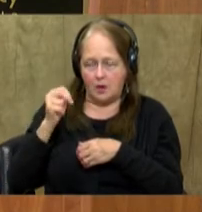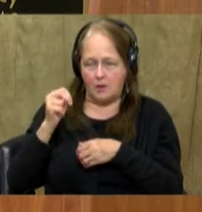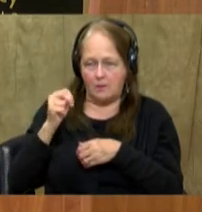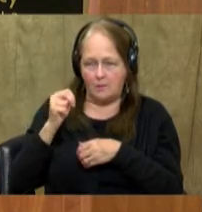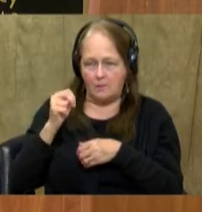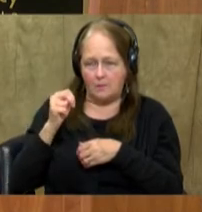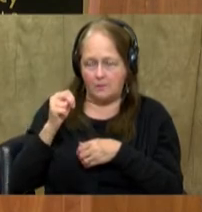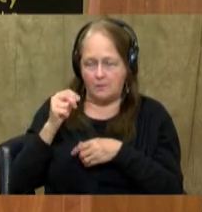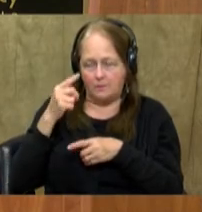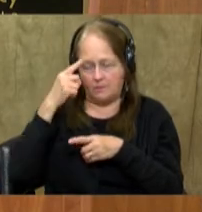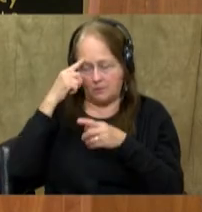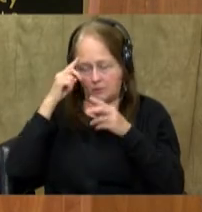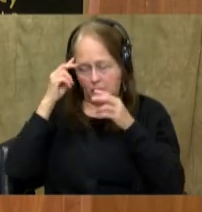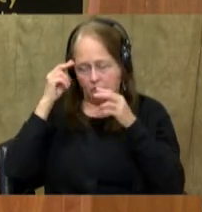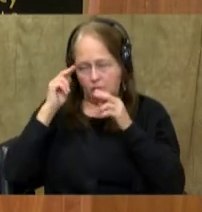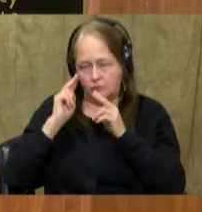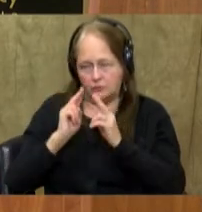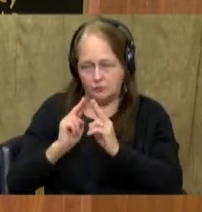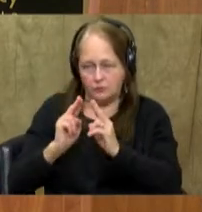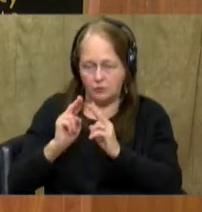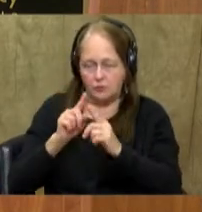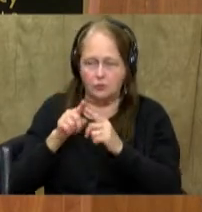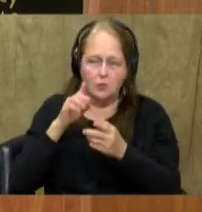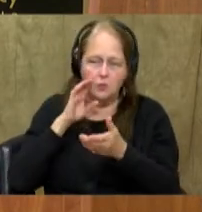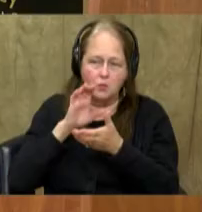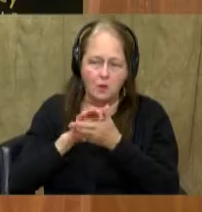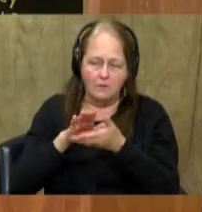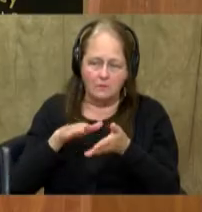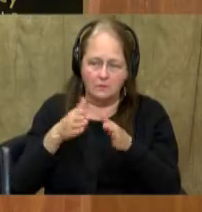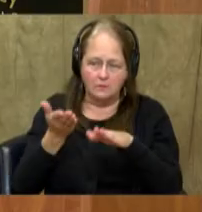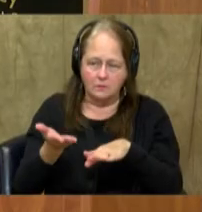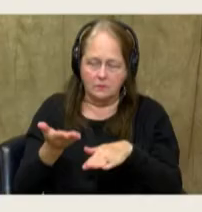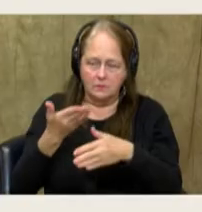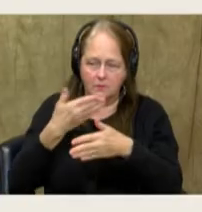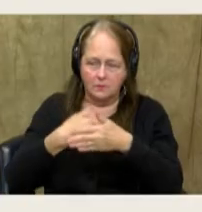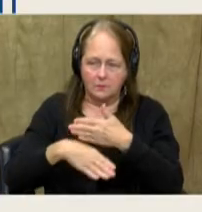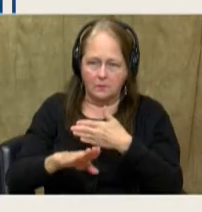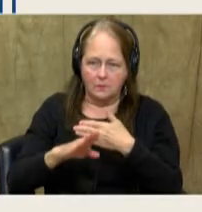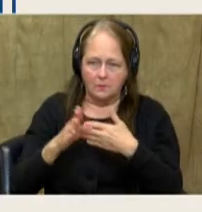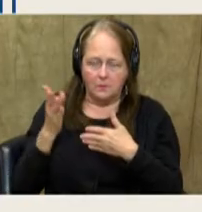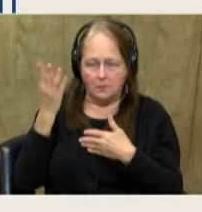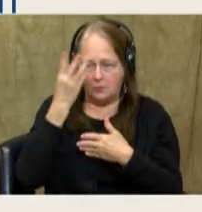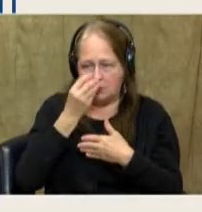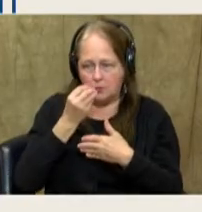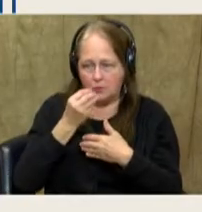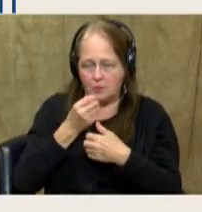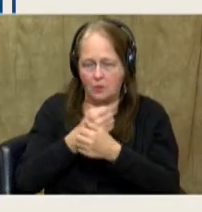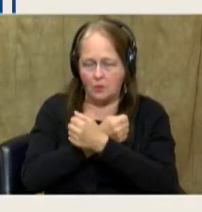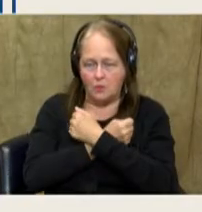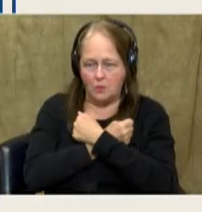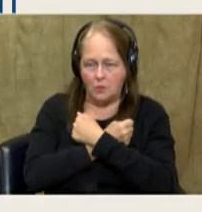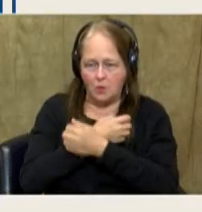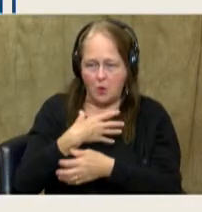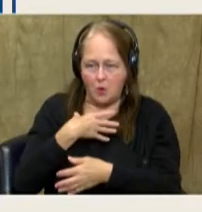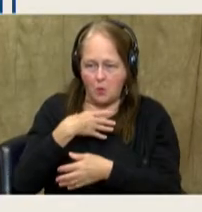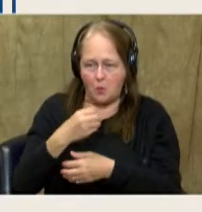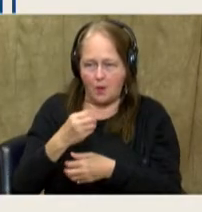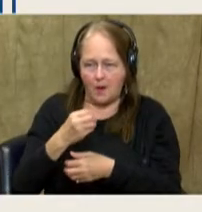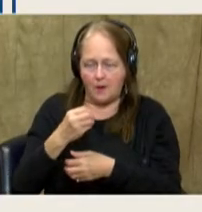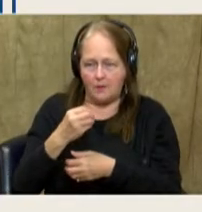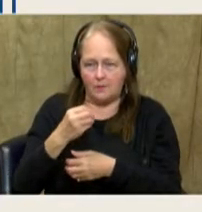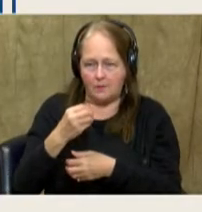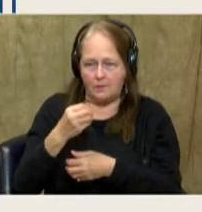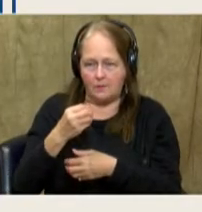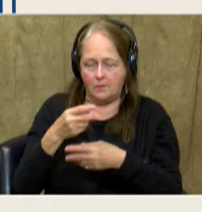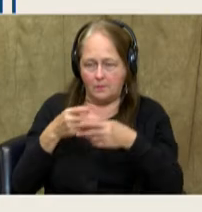was hoping to build a memorial to her beauty and to her love. It's a white marble mausoleum,